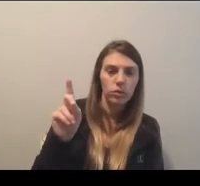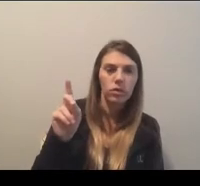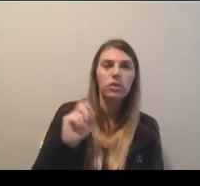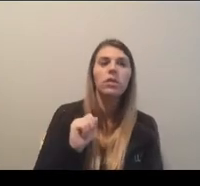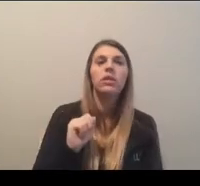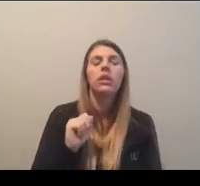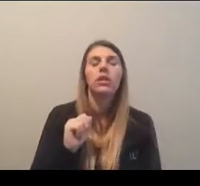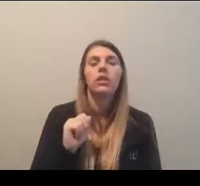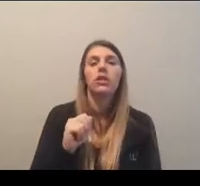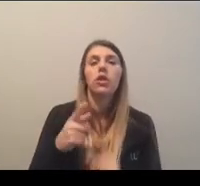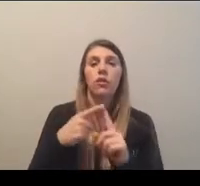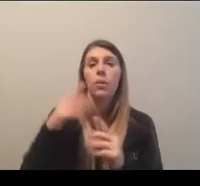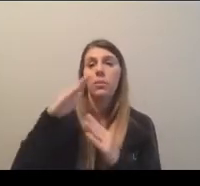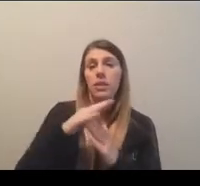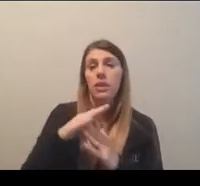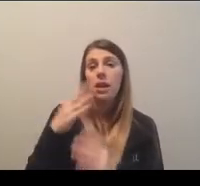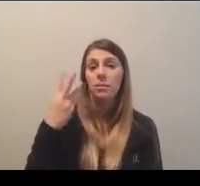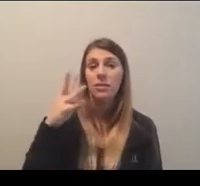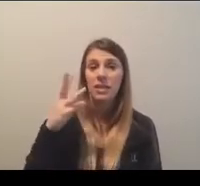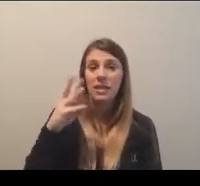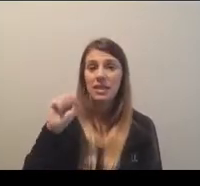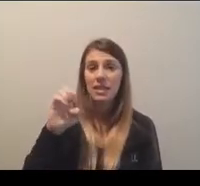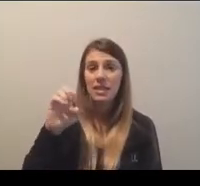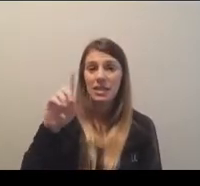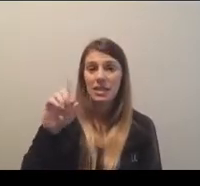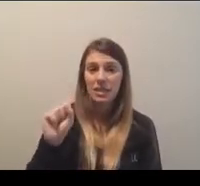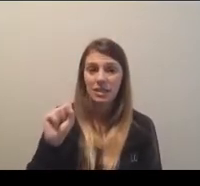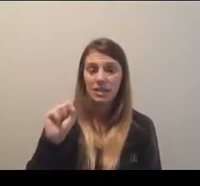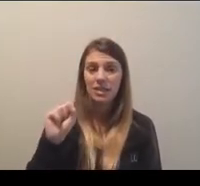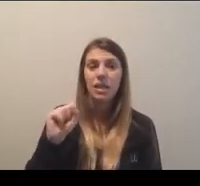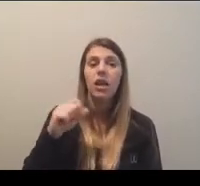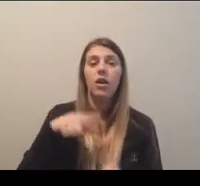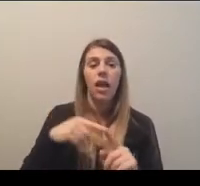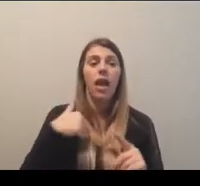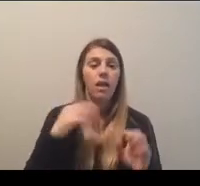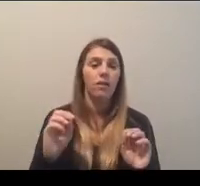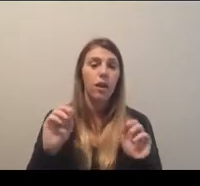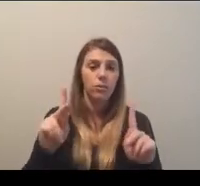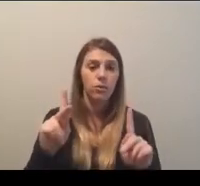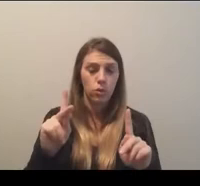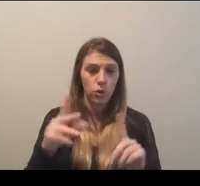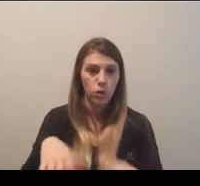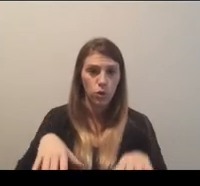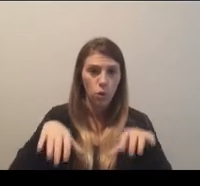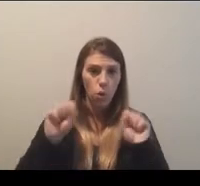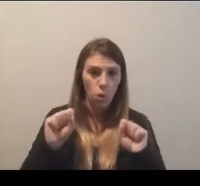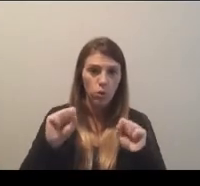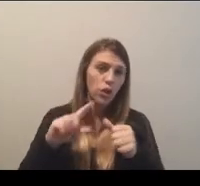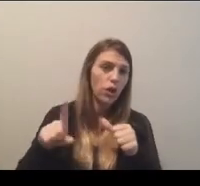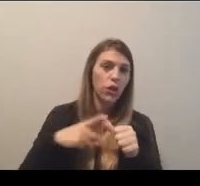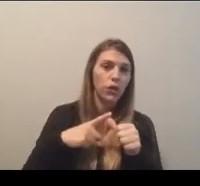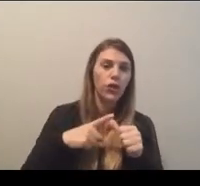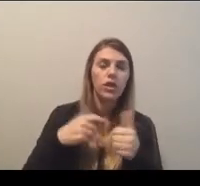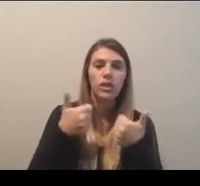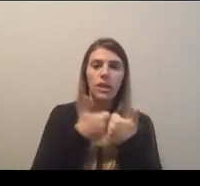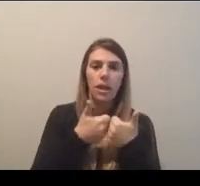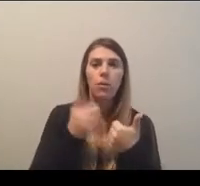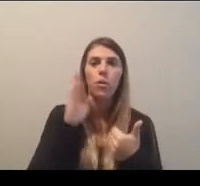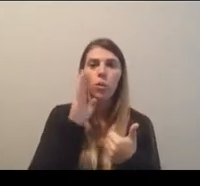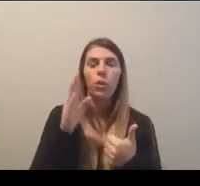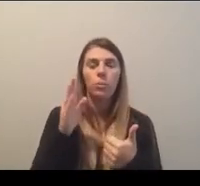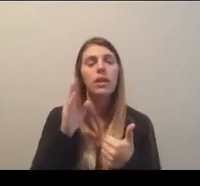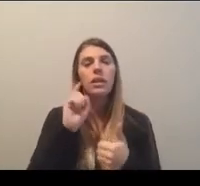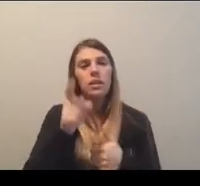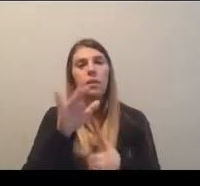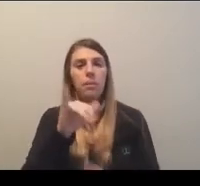out of the top 16 seeds who have the opportunity to host the first round games, four of those will be designated